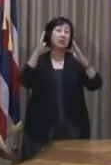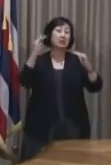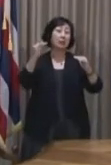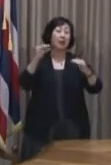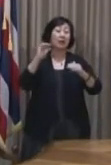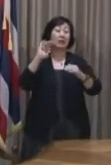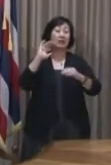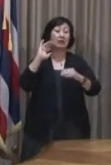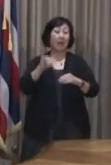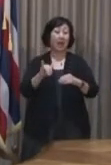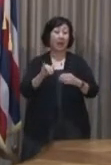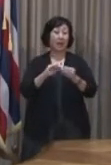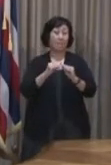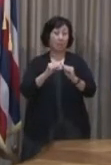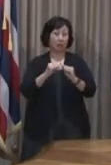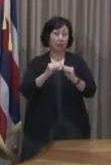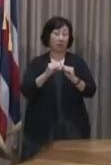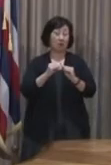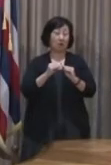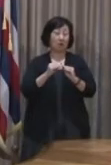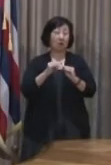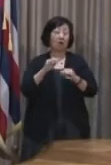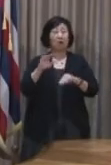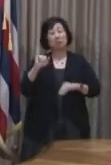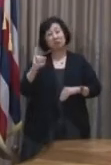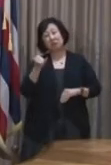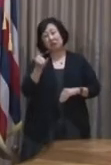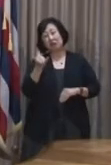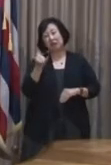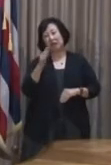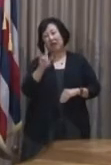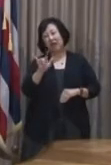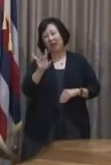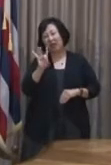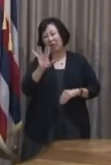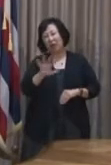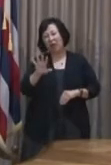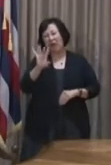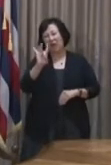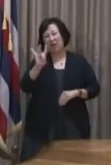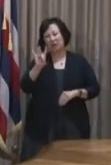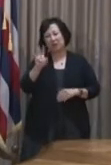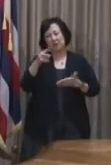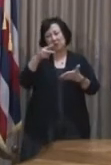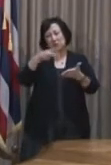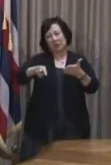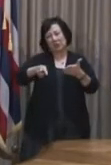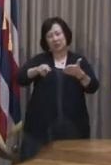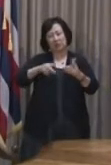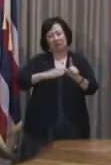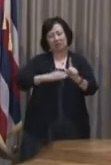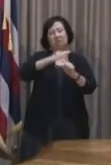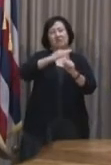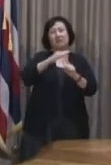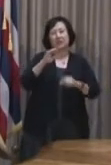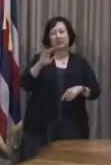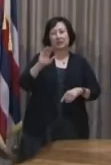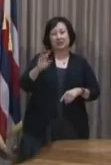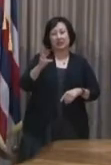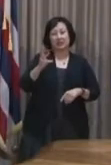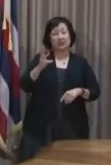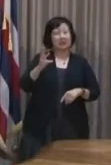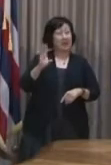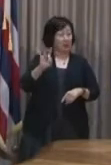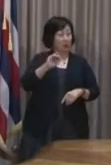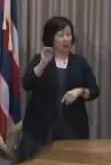this mark on or about July 8. That's two weeks from today. This means that we'll be able